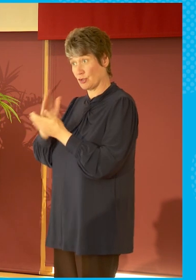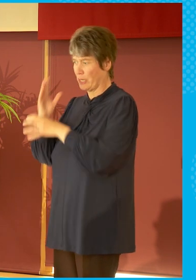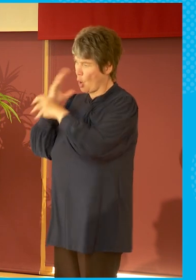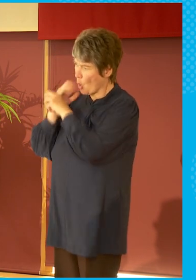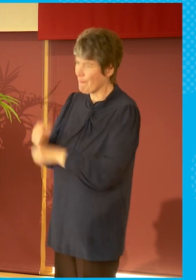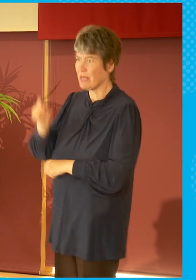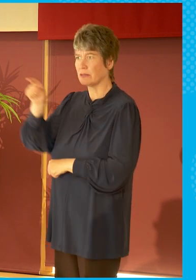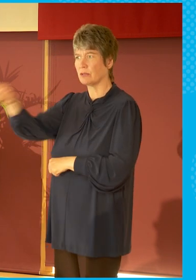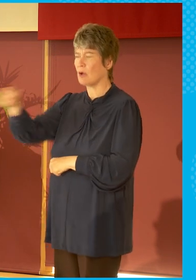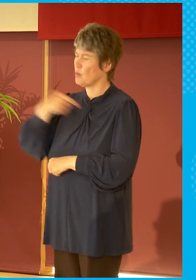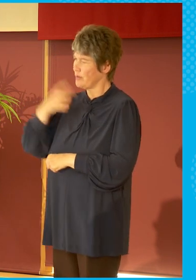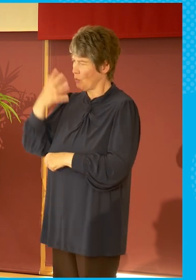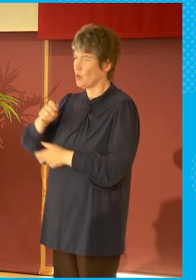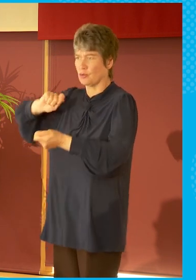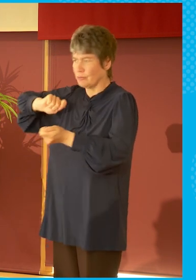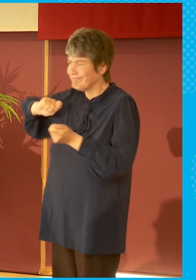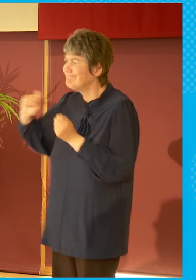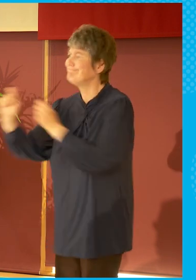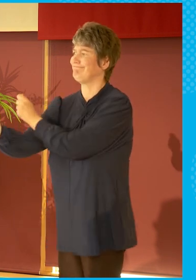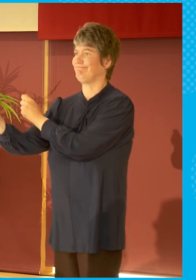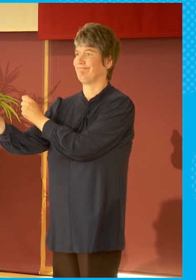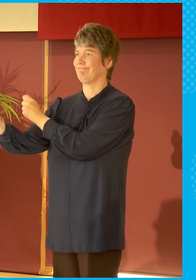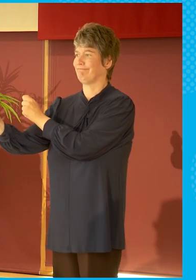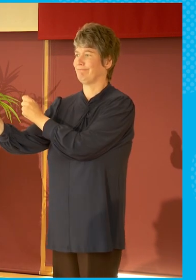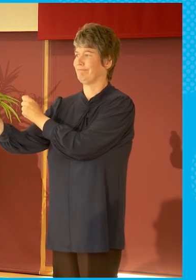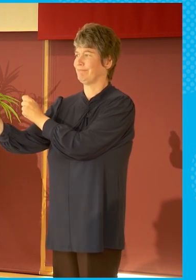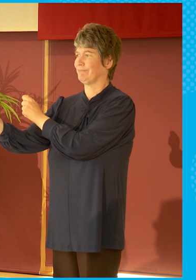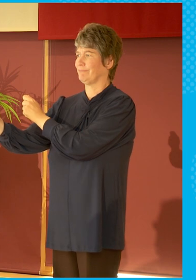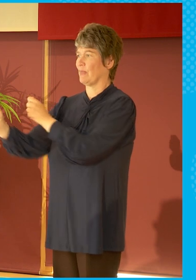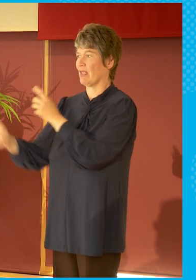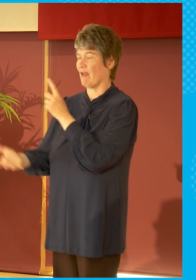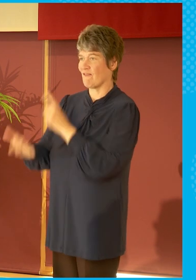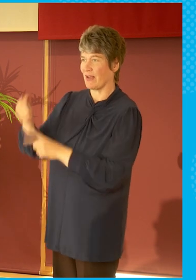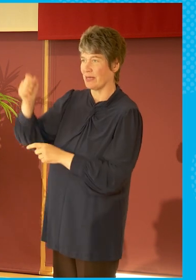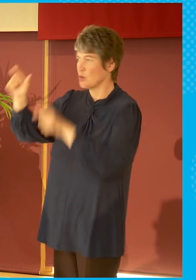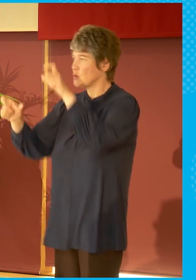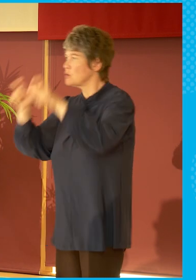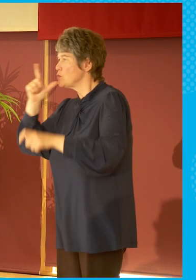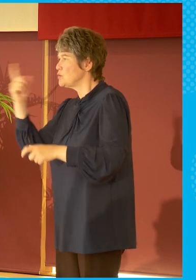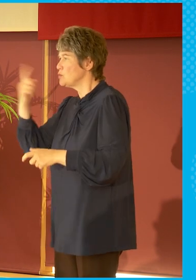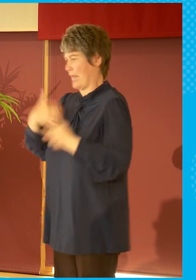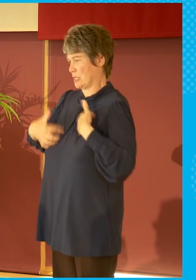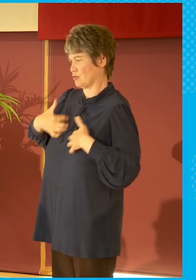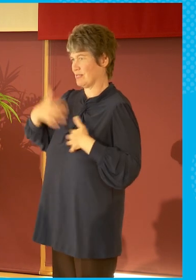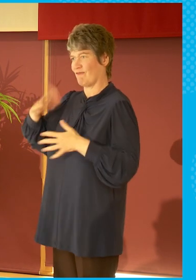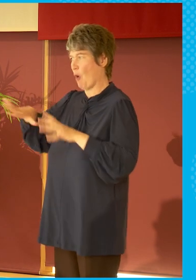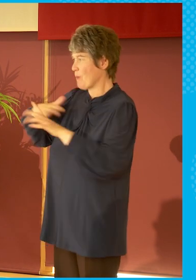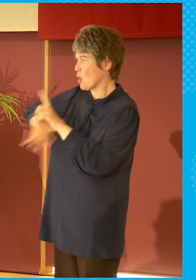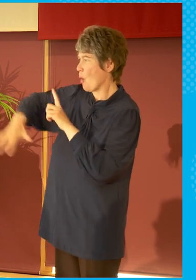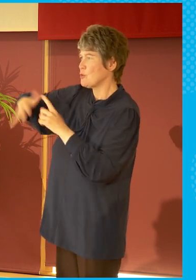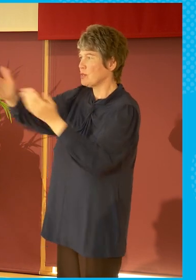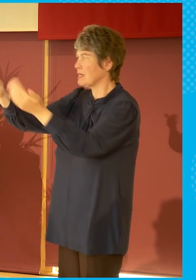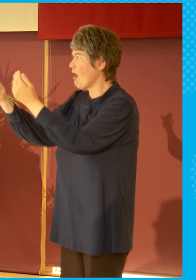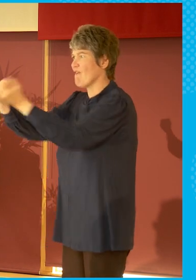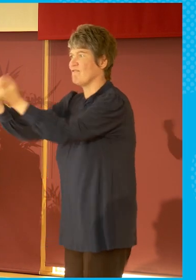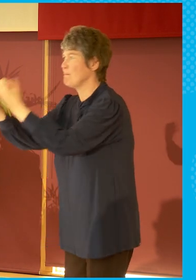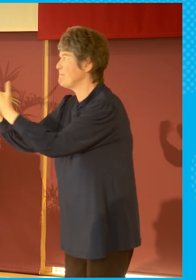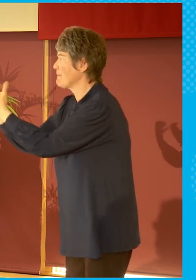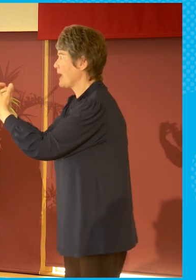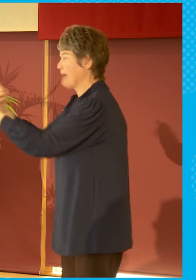Revolutionise your contacts, find interesting voices, get into your communities. And that was the challenge that we set. And we